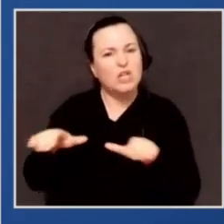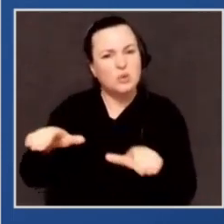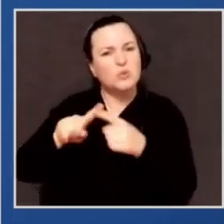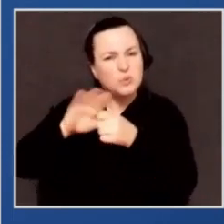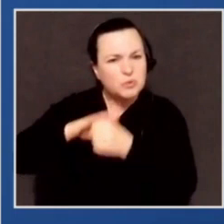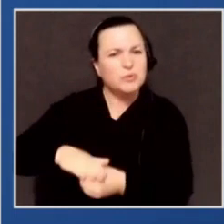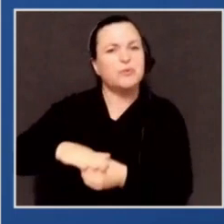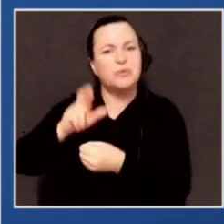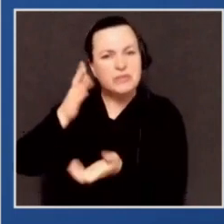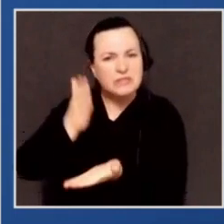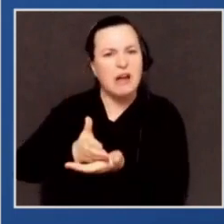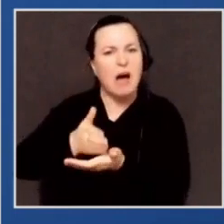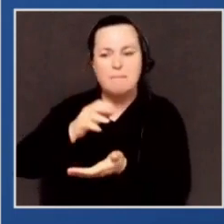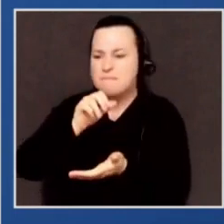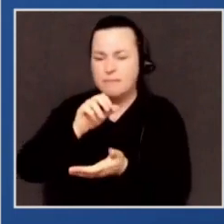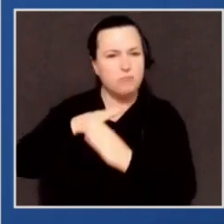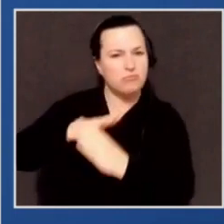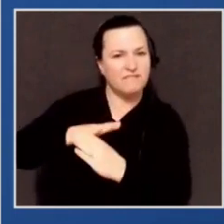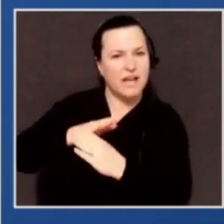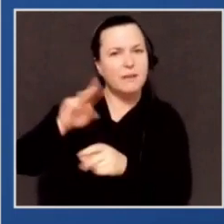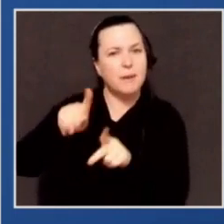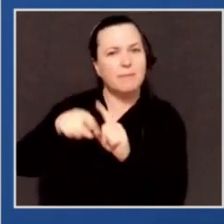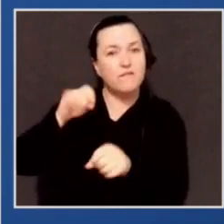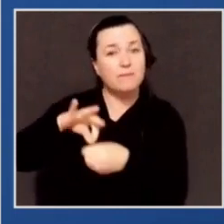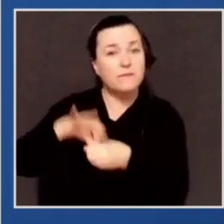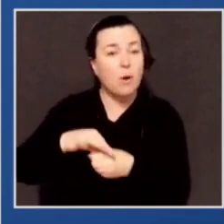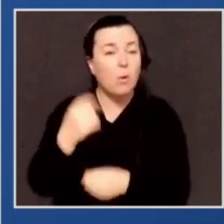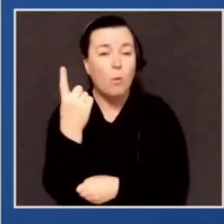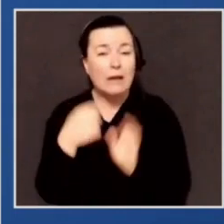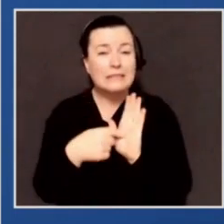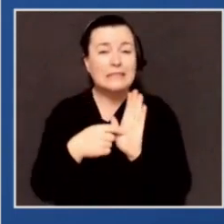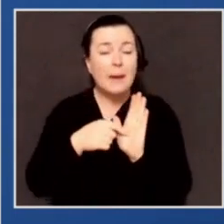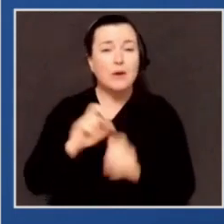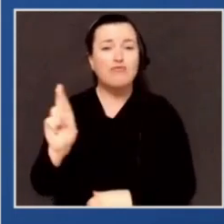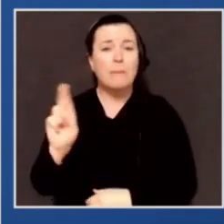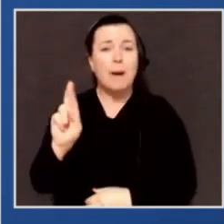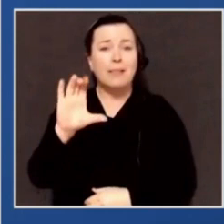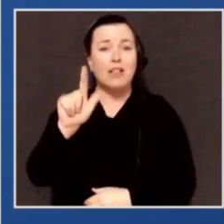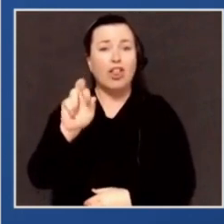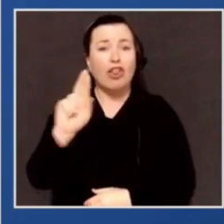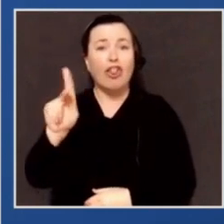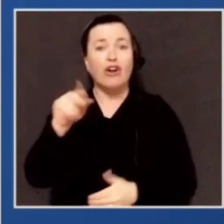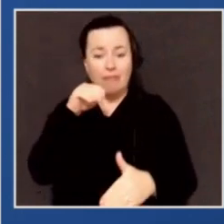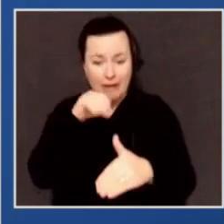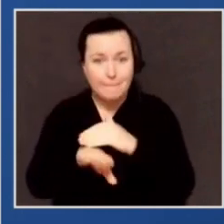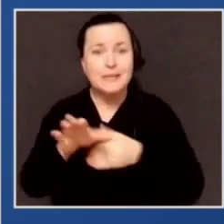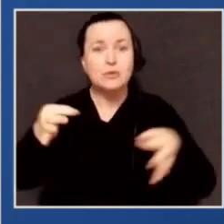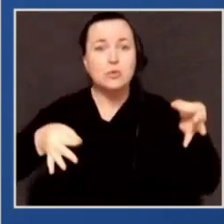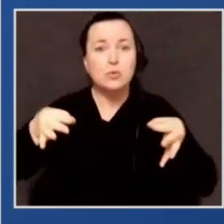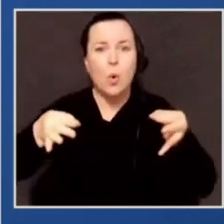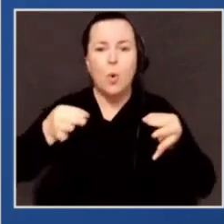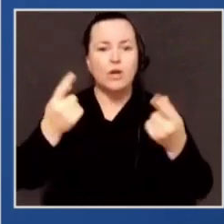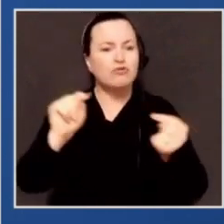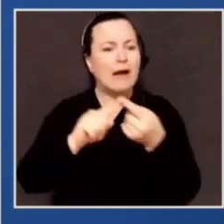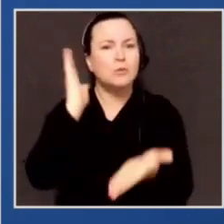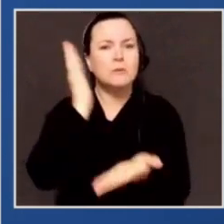example, this last Monday, when a Republican clerk stepped into the courts to try to stop the counting of ballots,